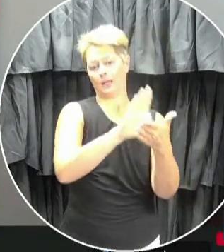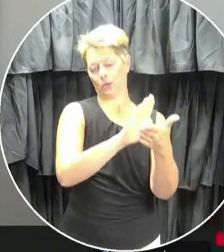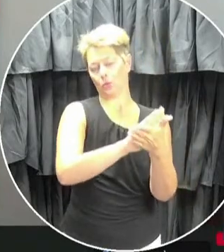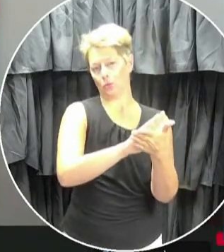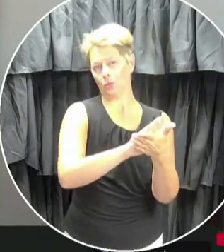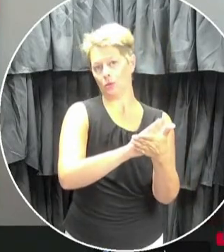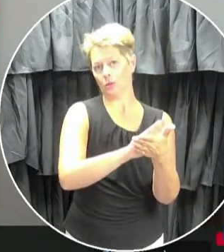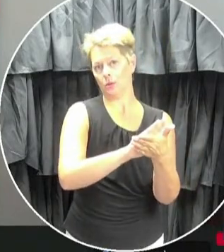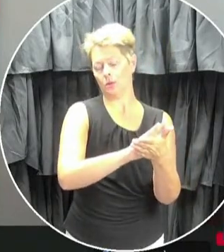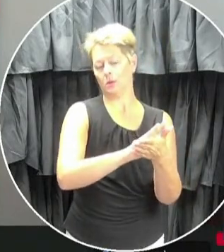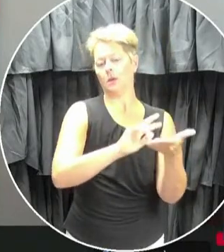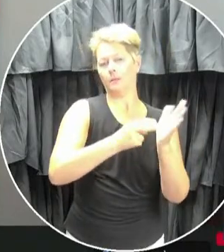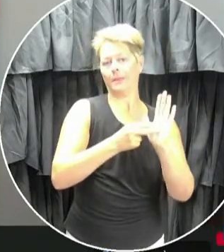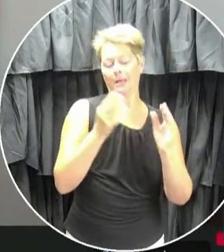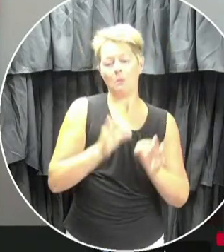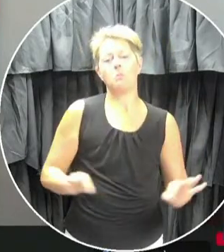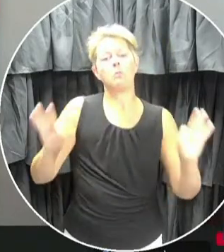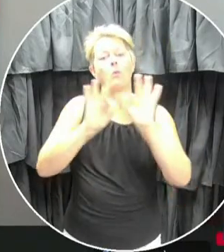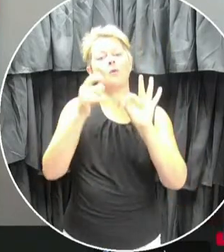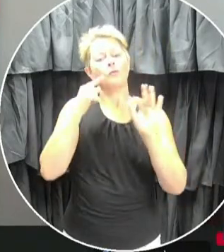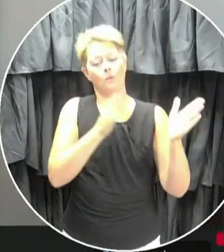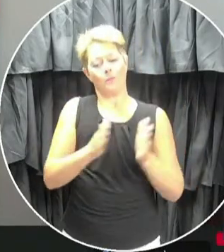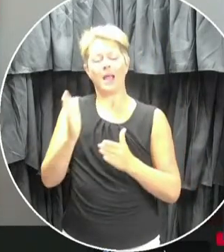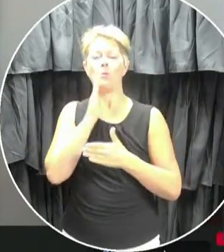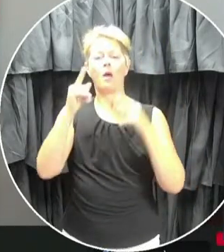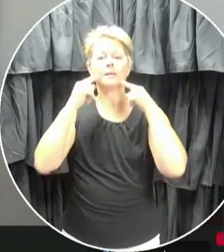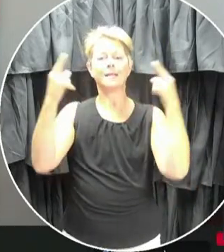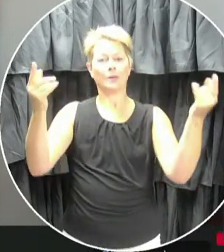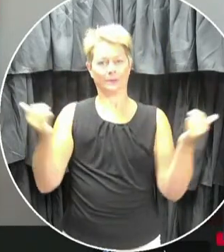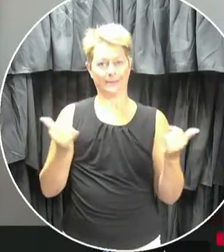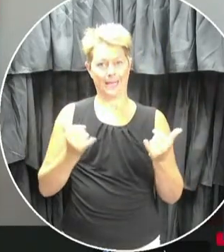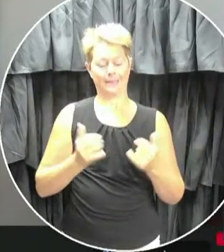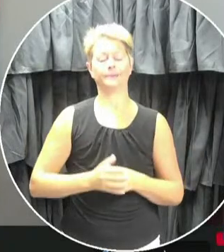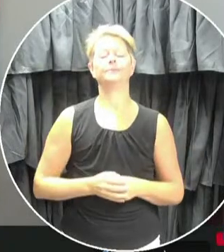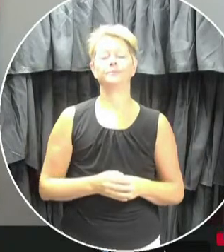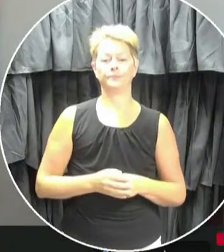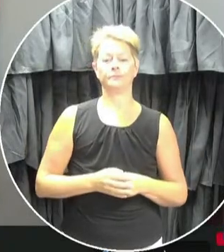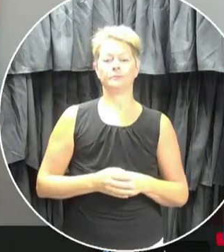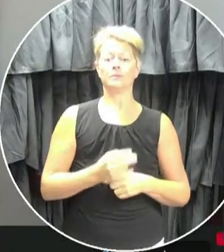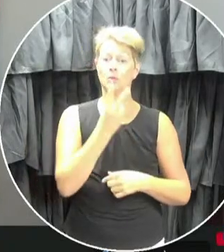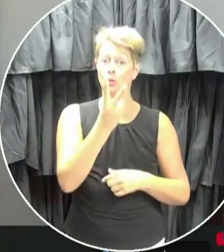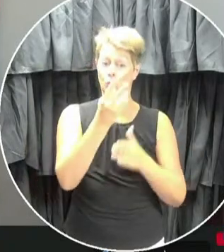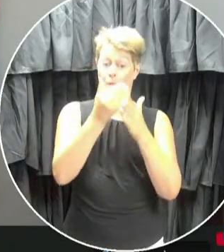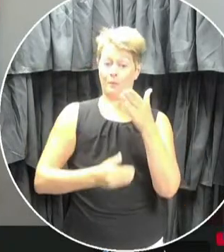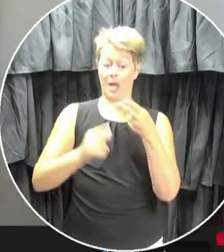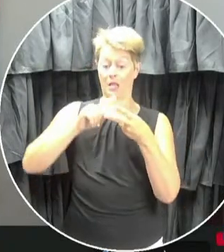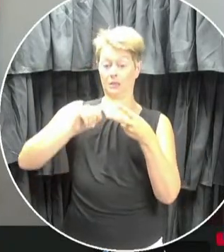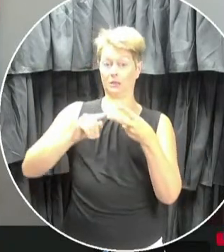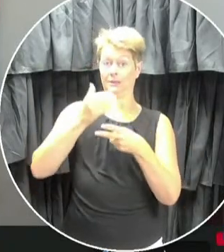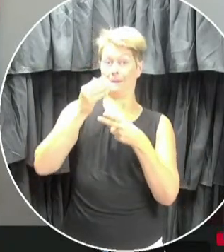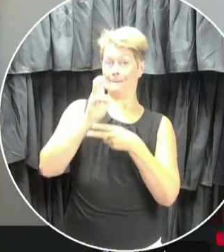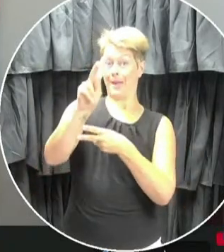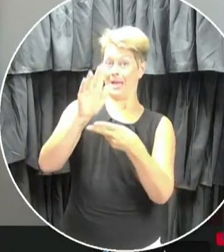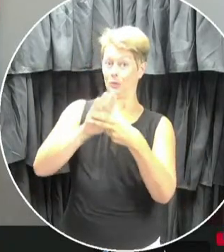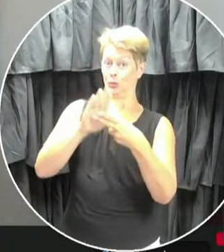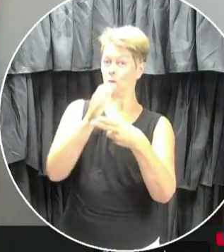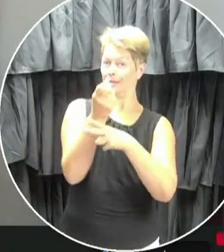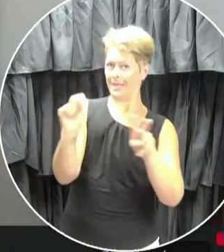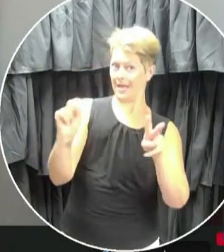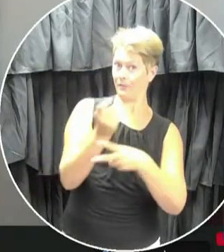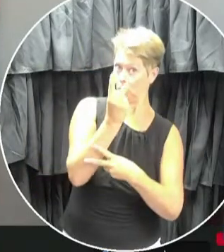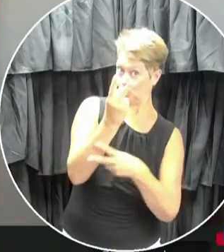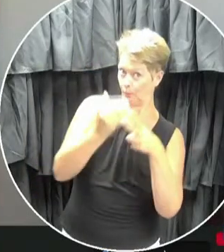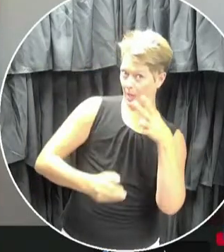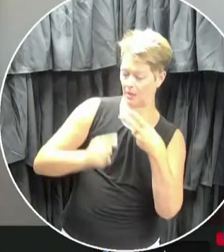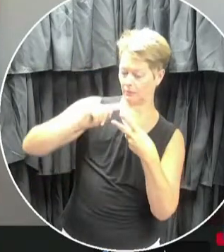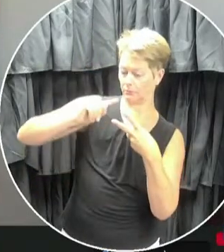operational plan that we're doing today. There's two components of safely opening up schools in